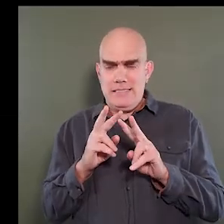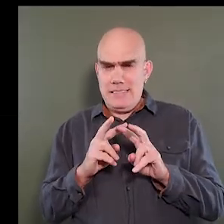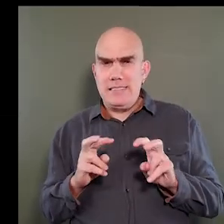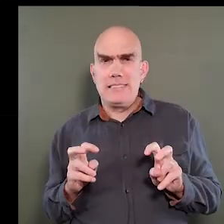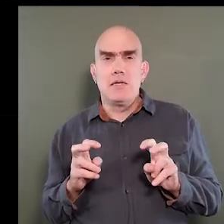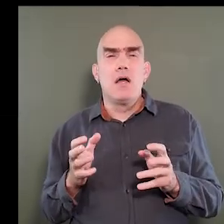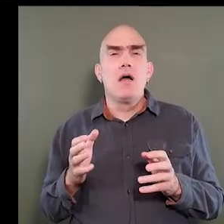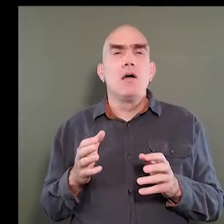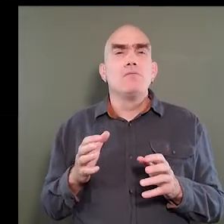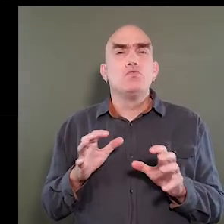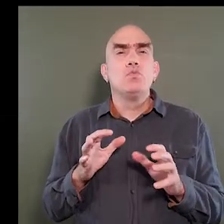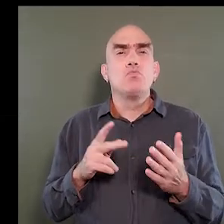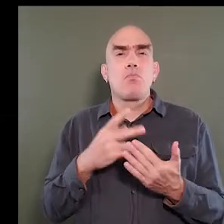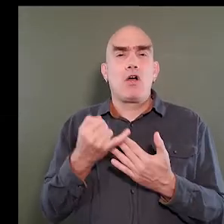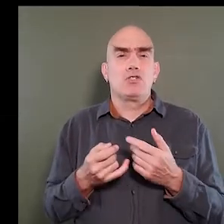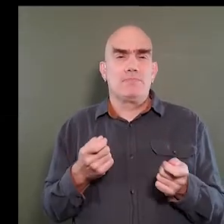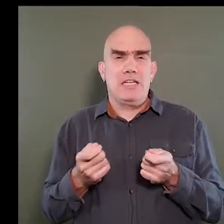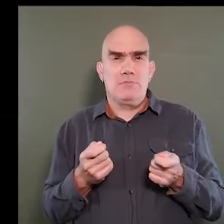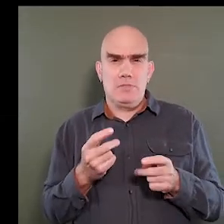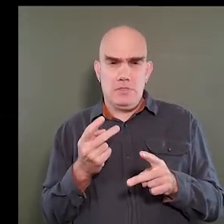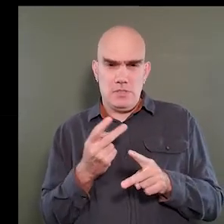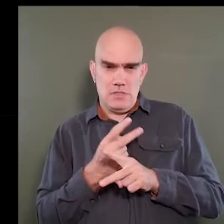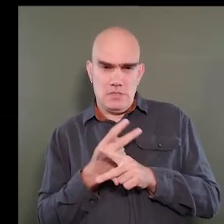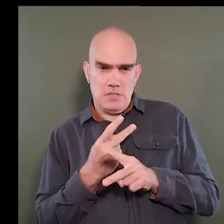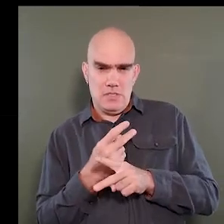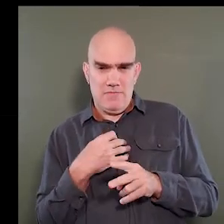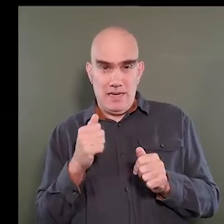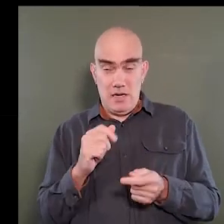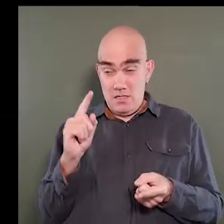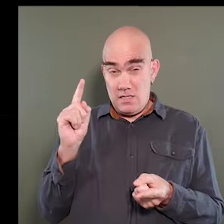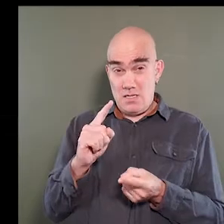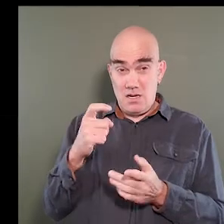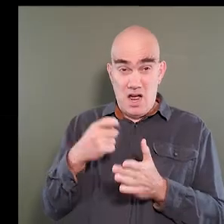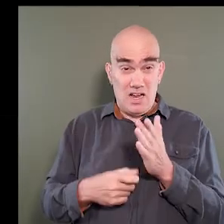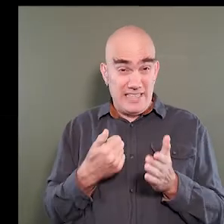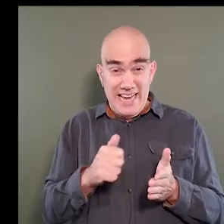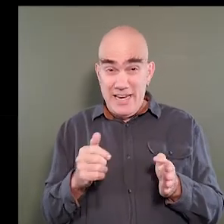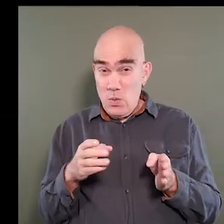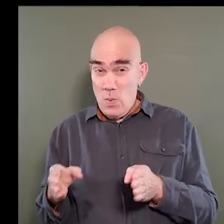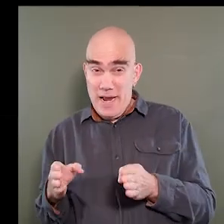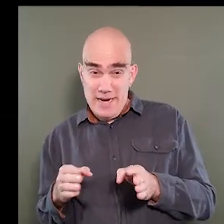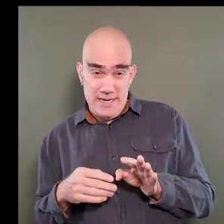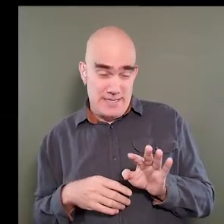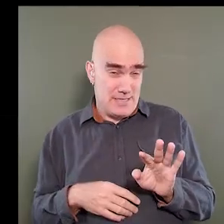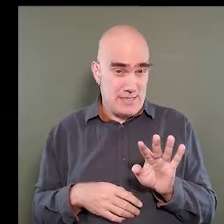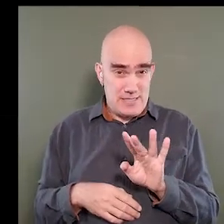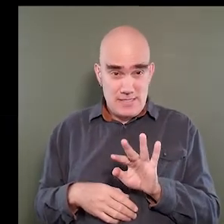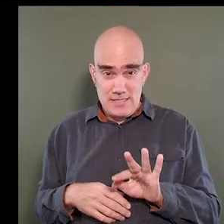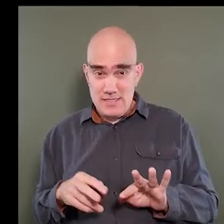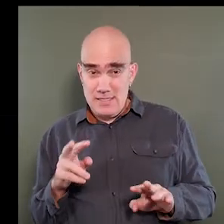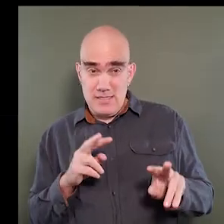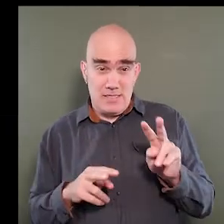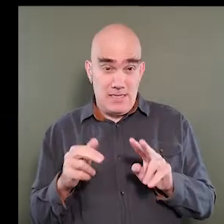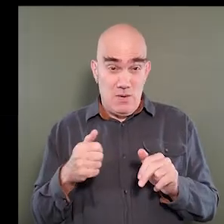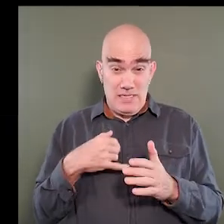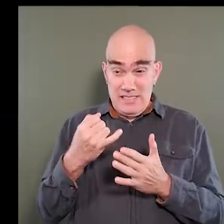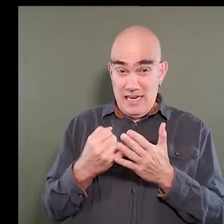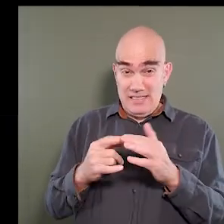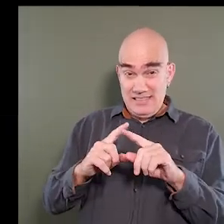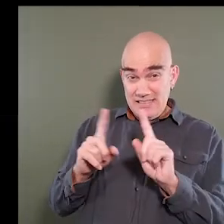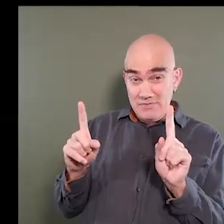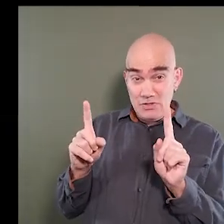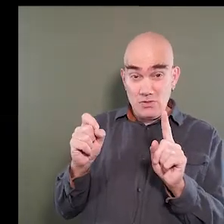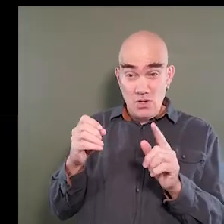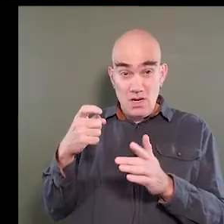really just project management and try to figure out if we can reduce the cost of the job in any way. Can we design it